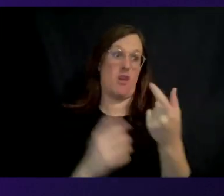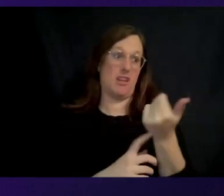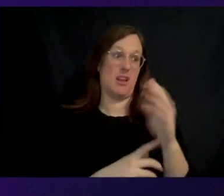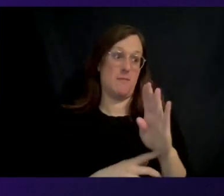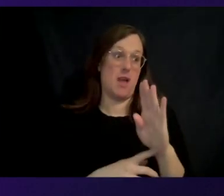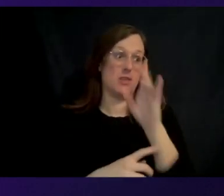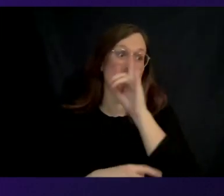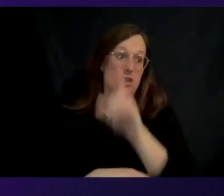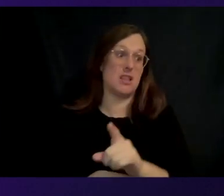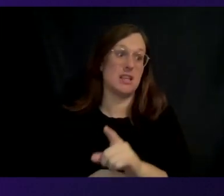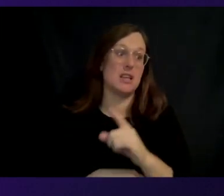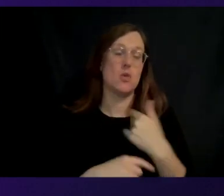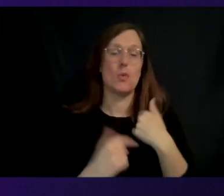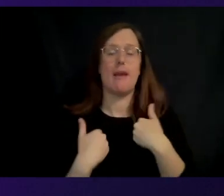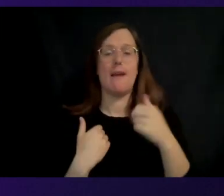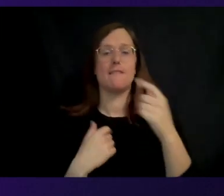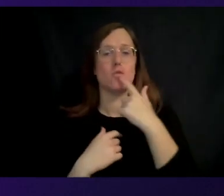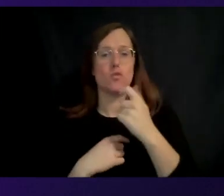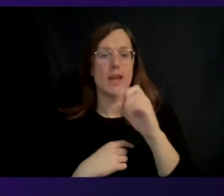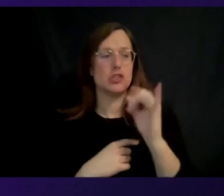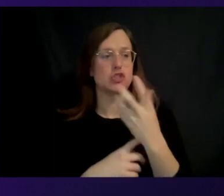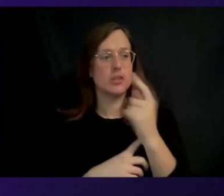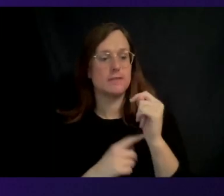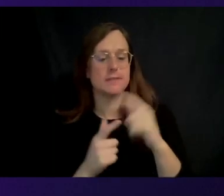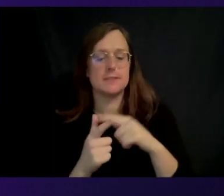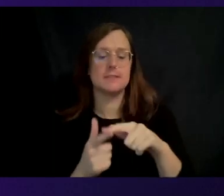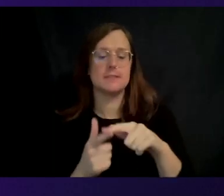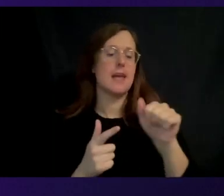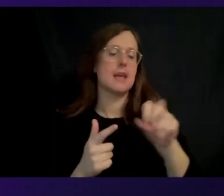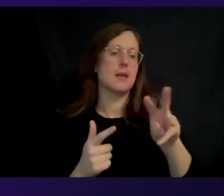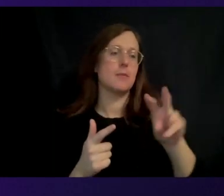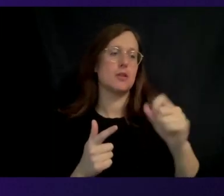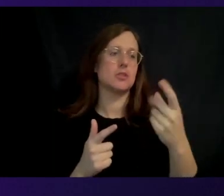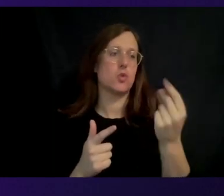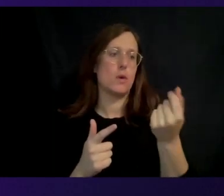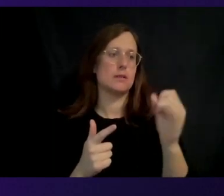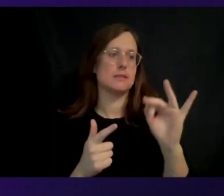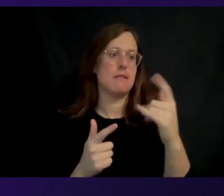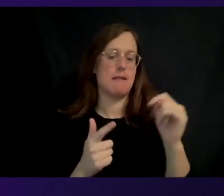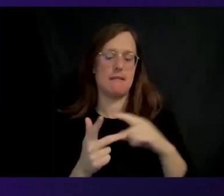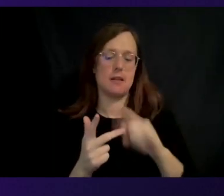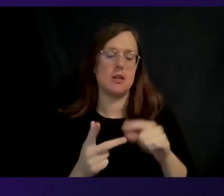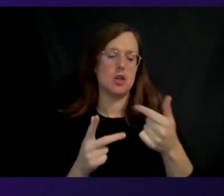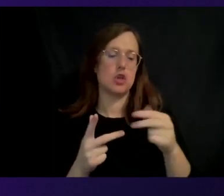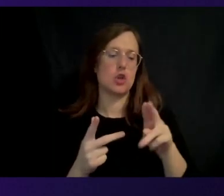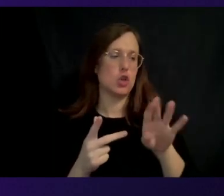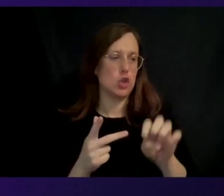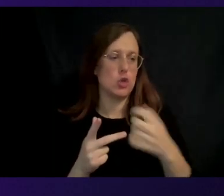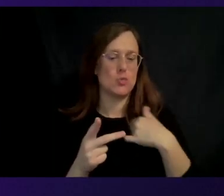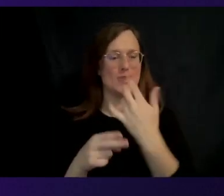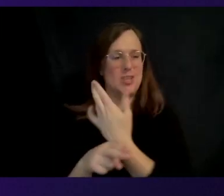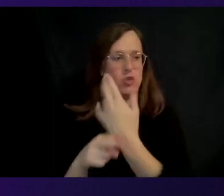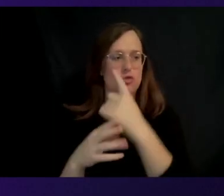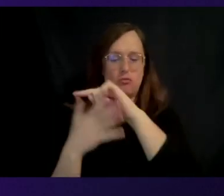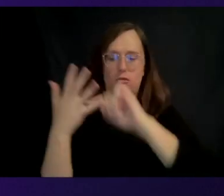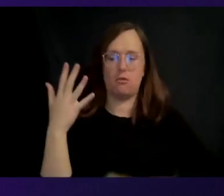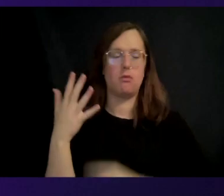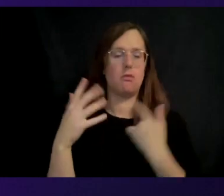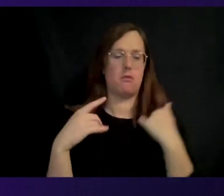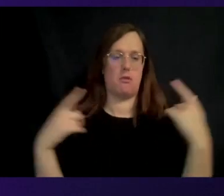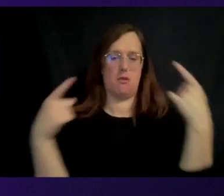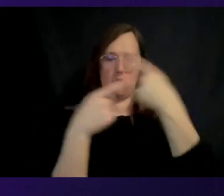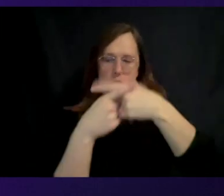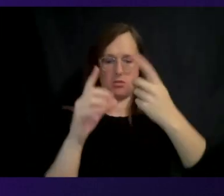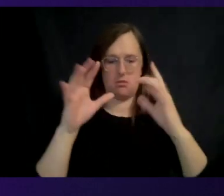like Redshift, AWS QuickSight, Glue, along with many more tools that allow us to cross-correlate